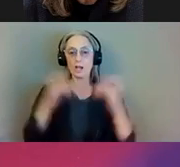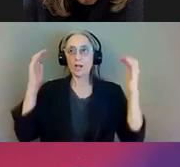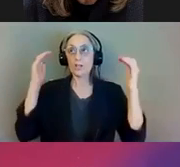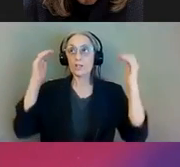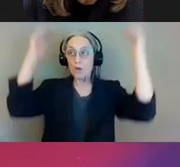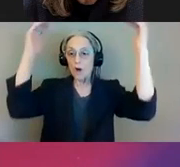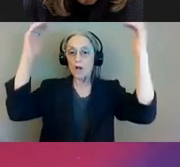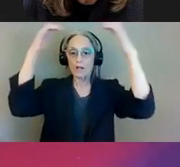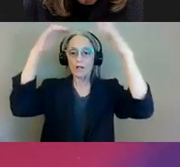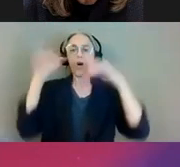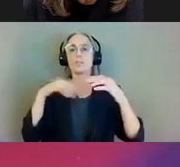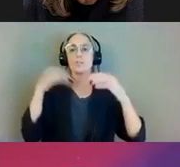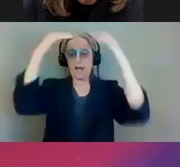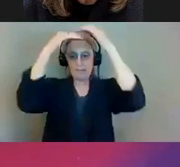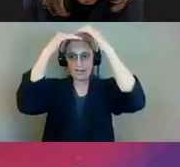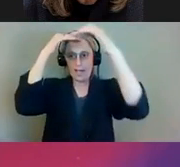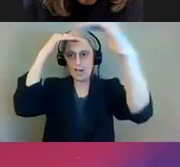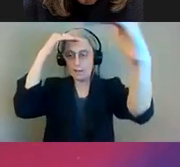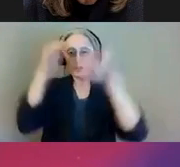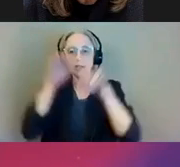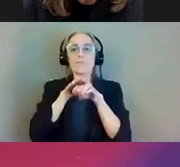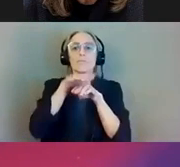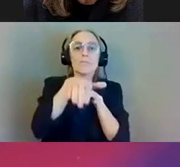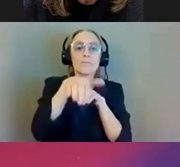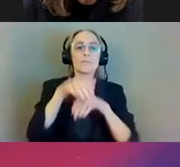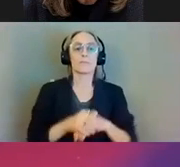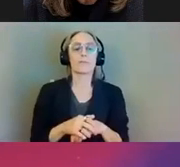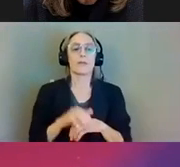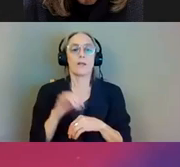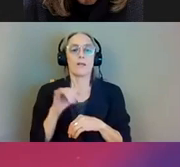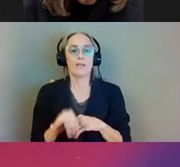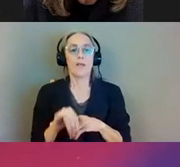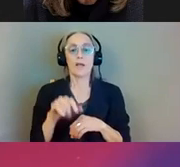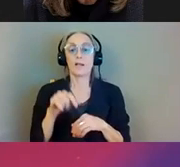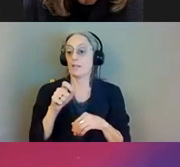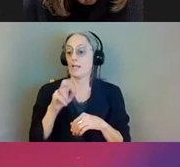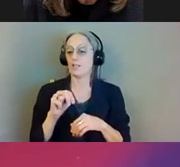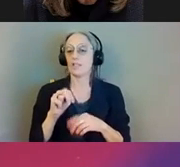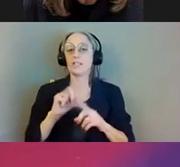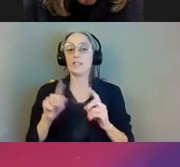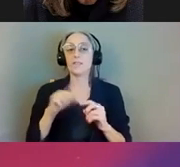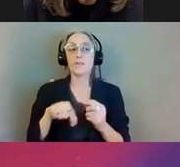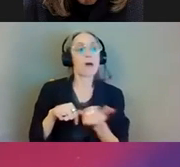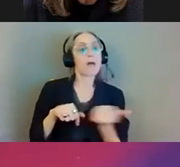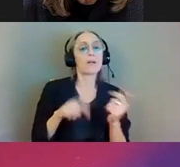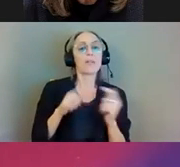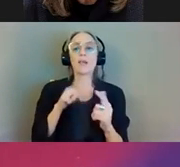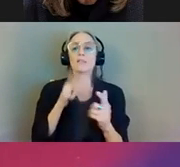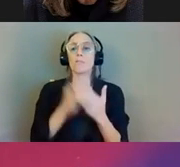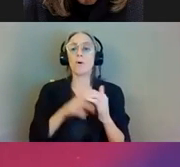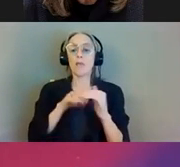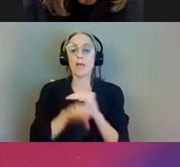projecting canopy. Unlike the other stations, the auxiliary station at Brynmar will serve as both an exit and entrance for the station.